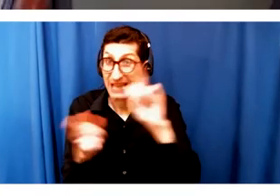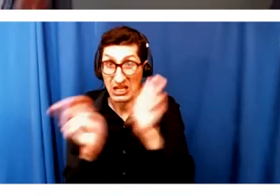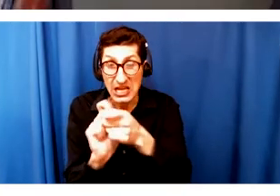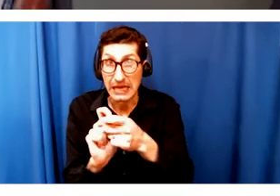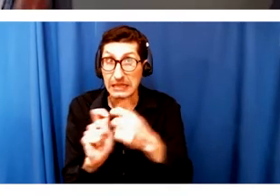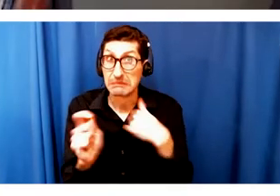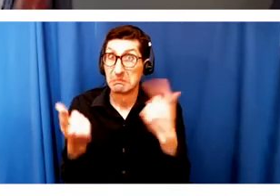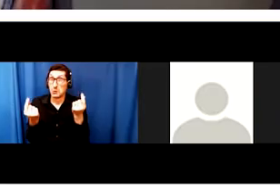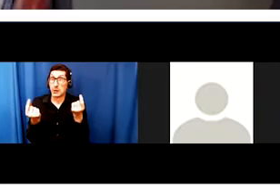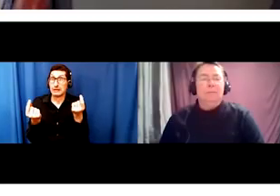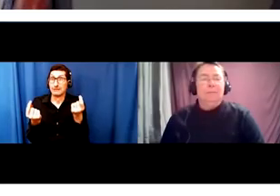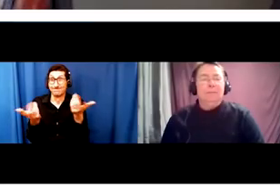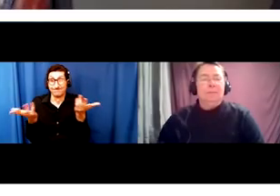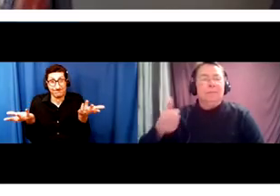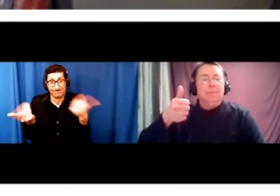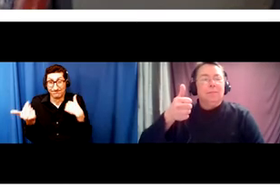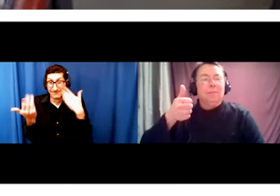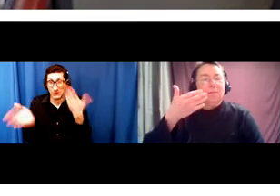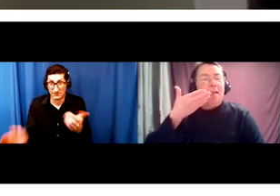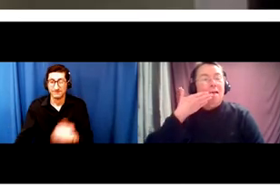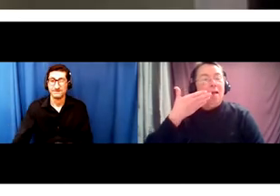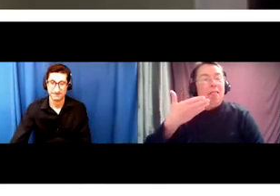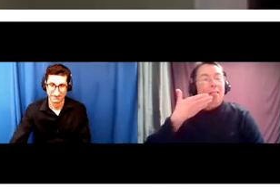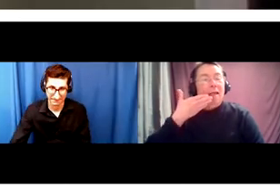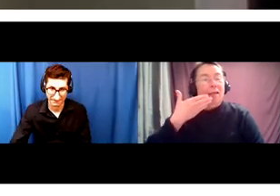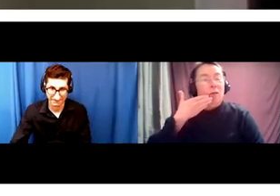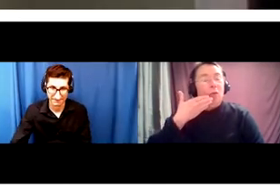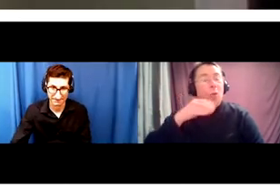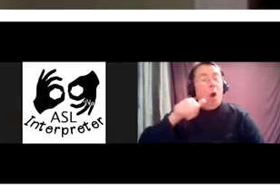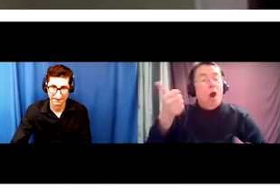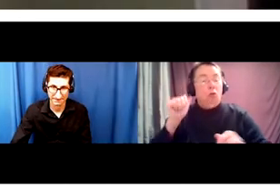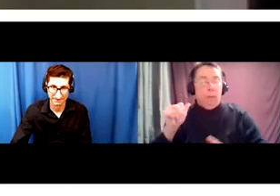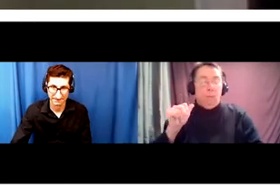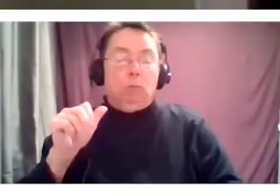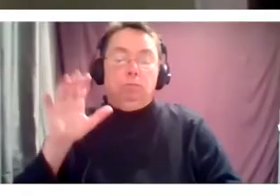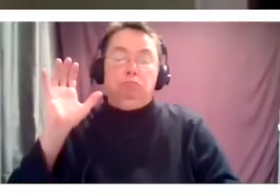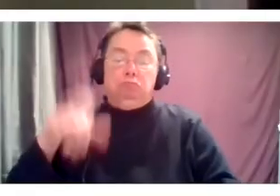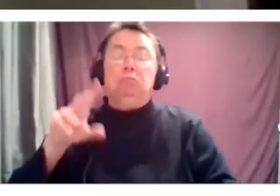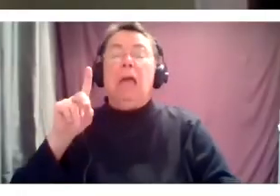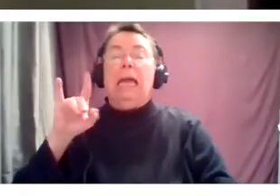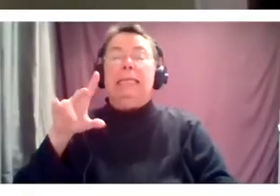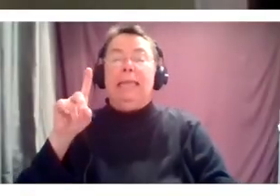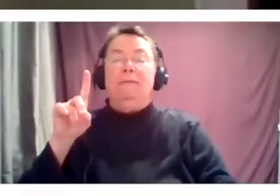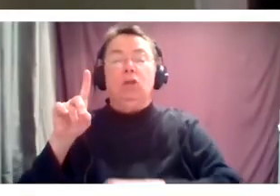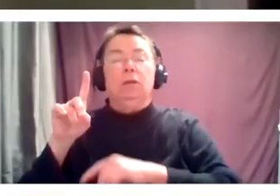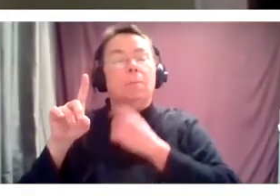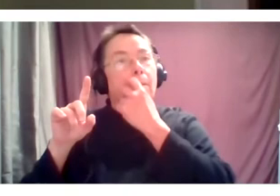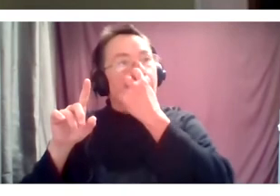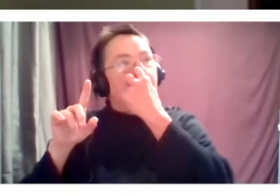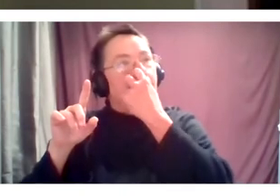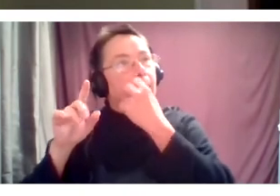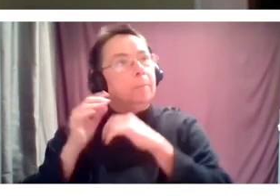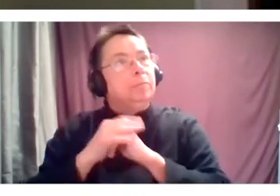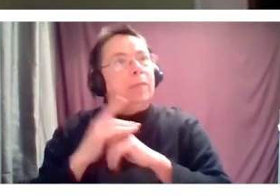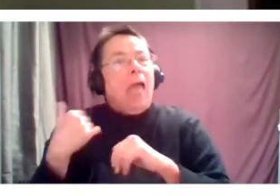Yeah. Anyone else? Yeah, I really look forward to being able to be physically